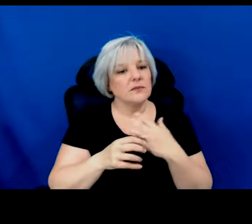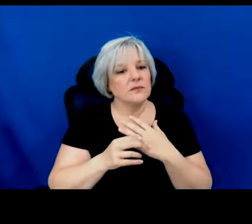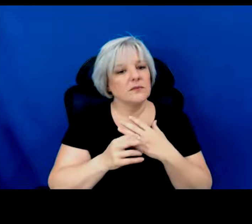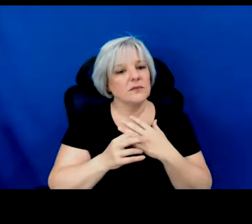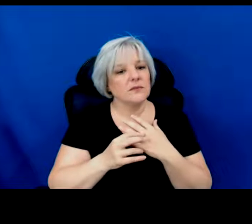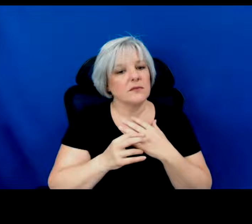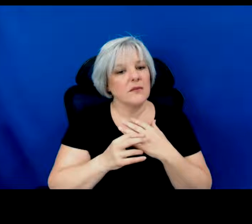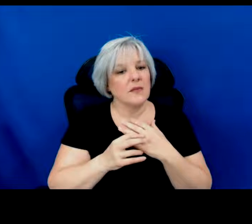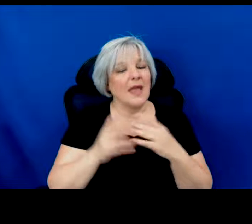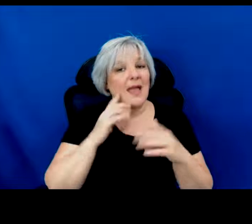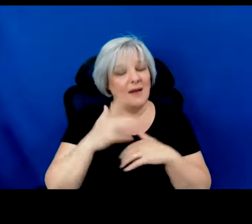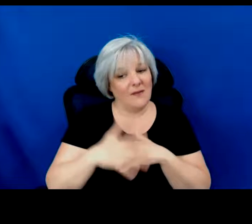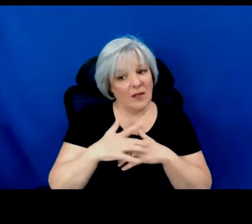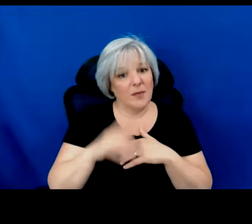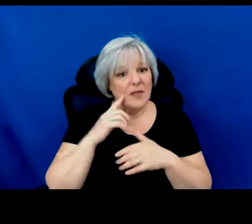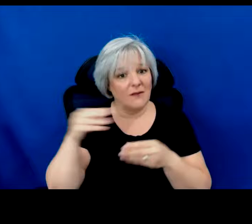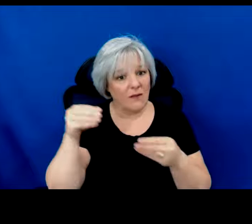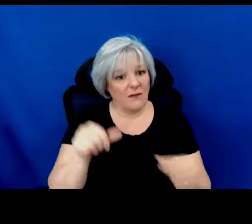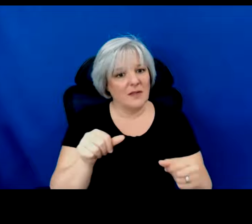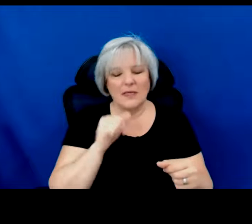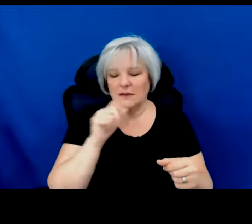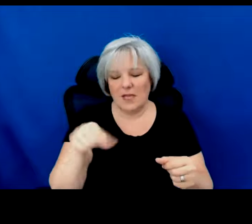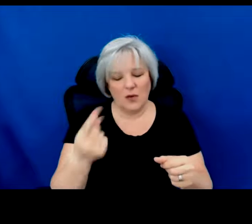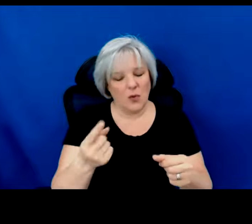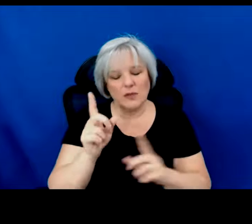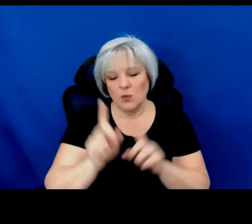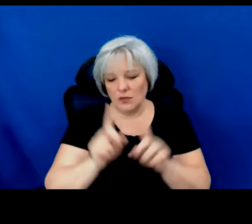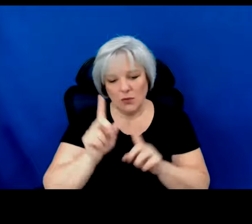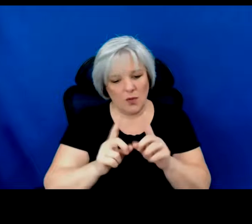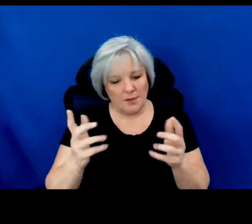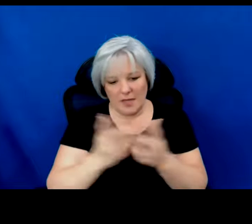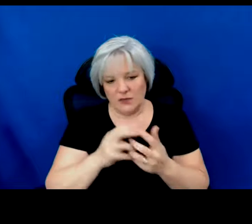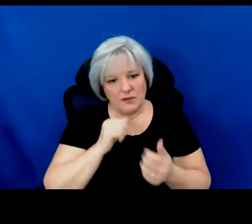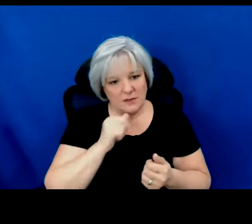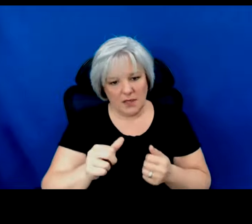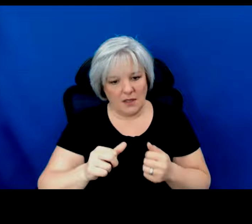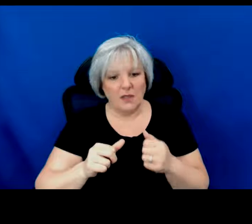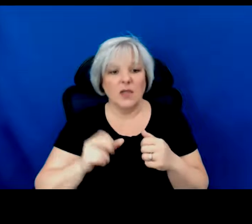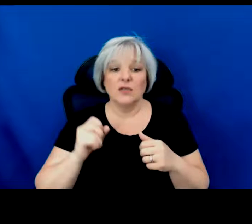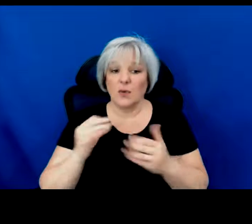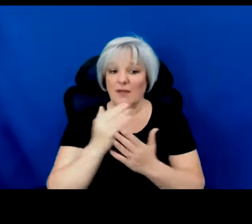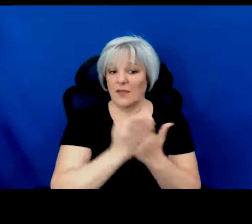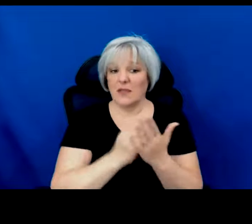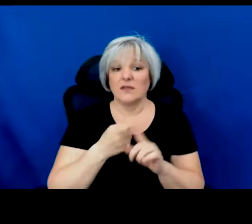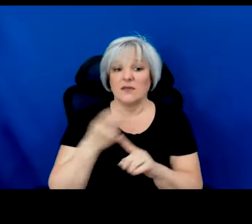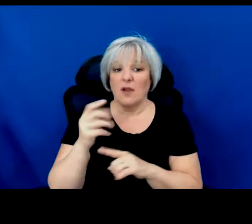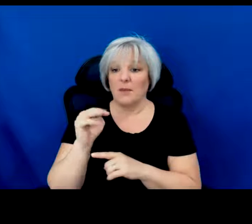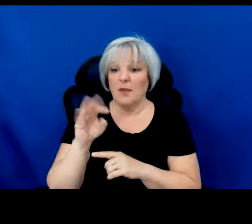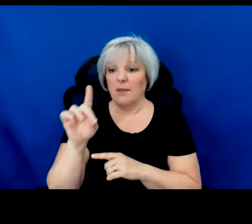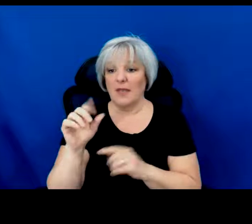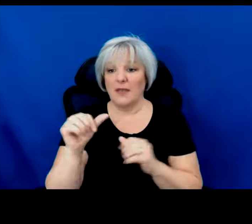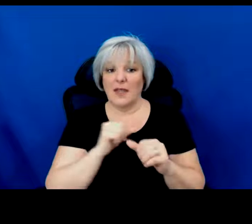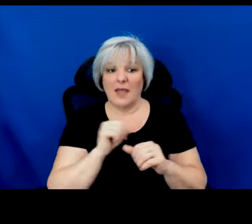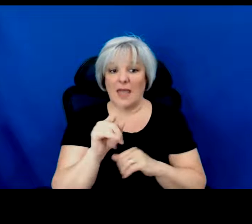and the availability of funds, it's not always a one-to-one match. So basically if the list from Mid-Atlantic, if you all are